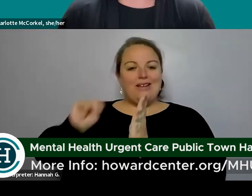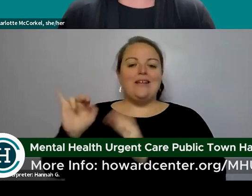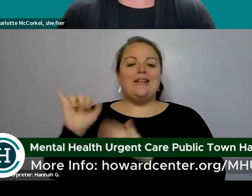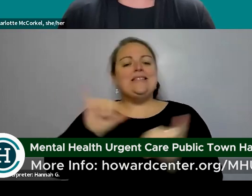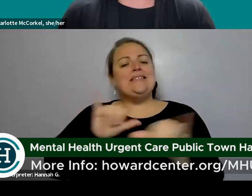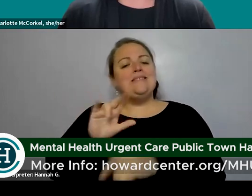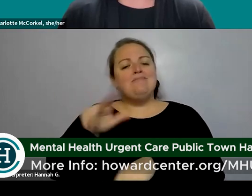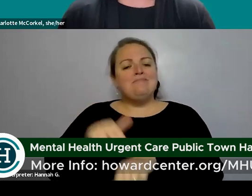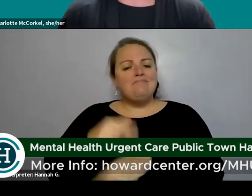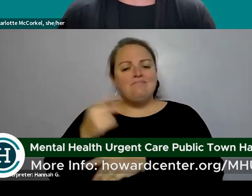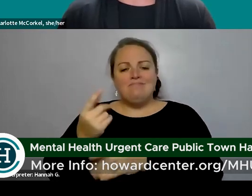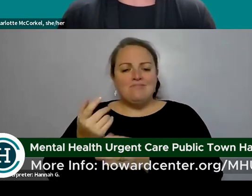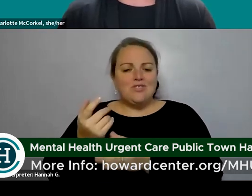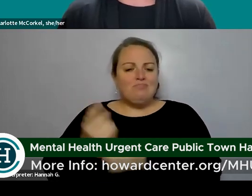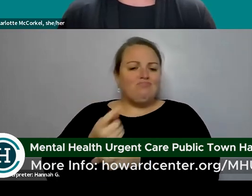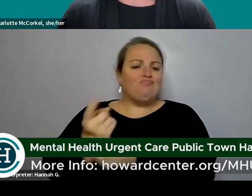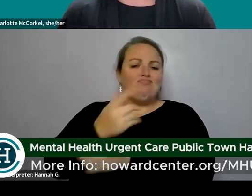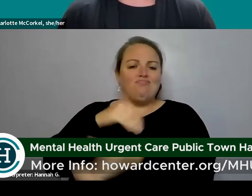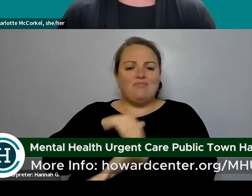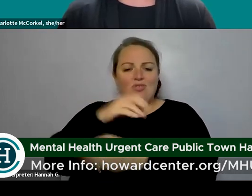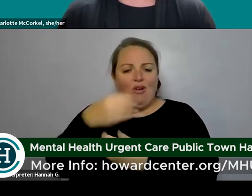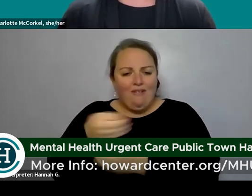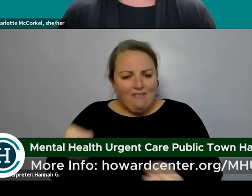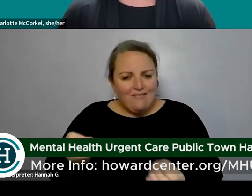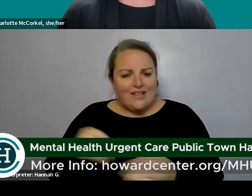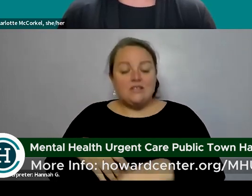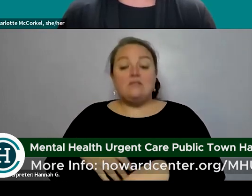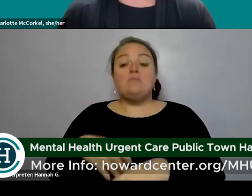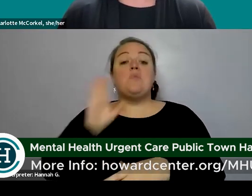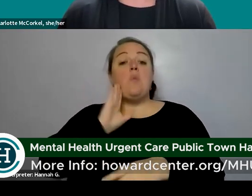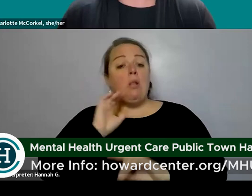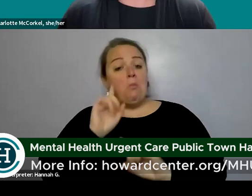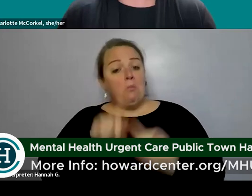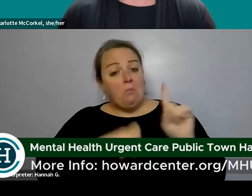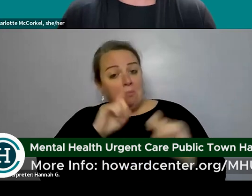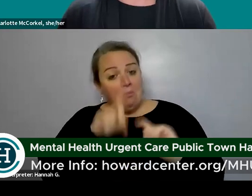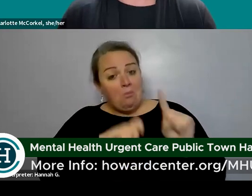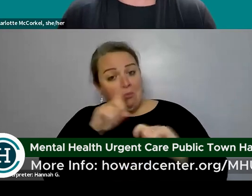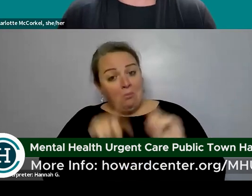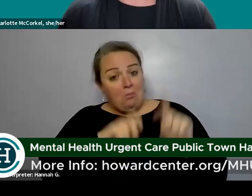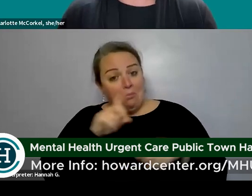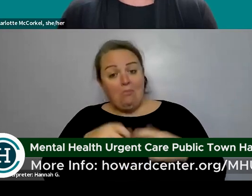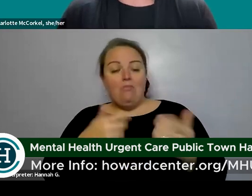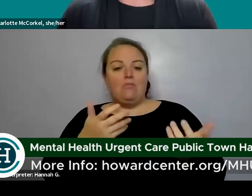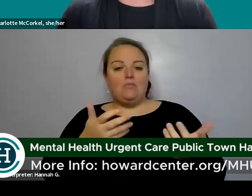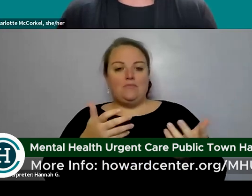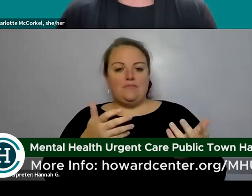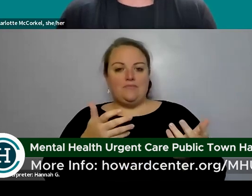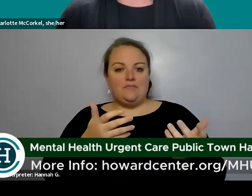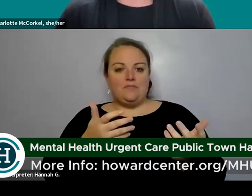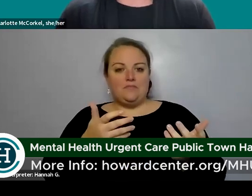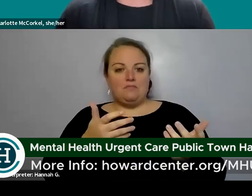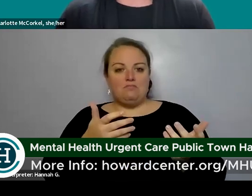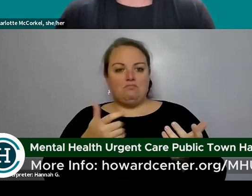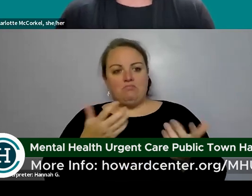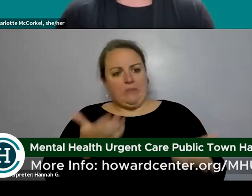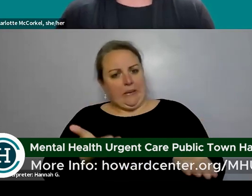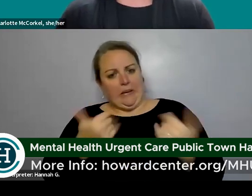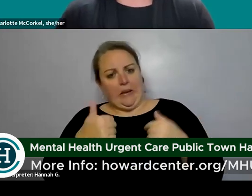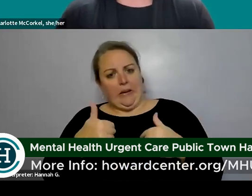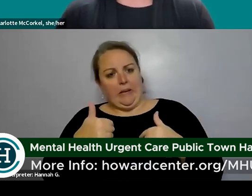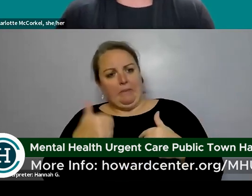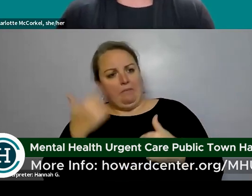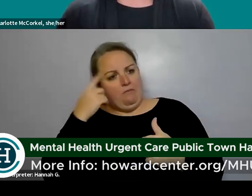doctor's office or urgent care and at that point some questions will be asked about um why someone has come in